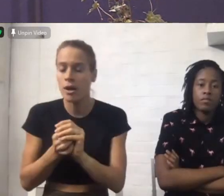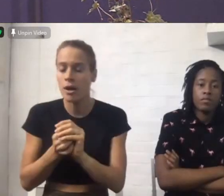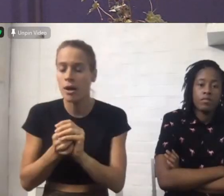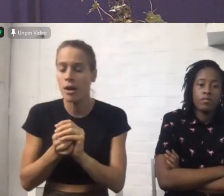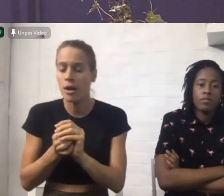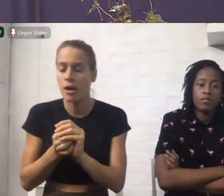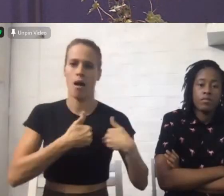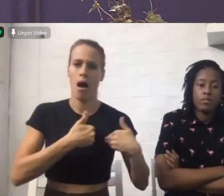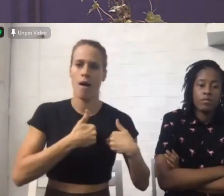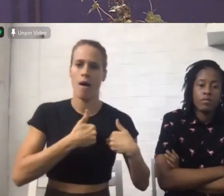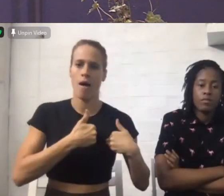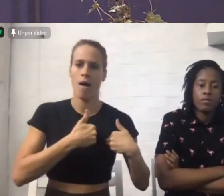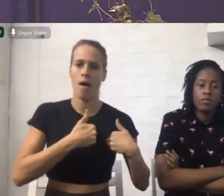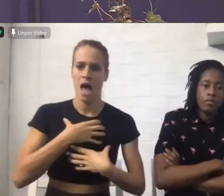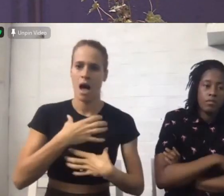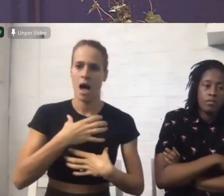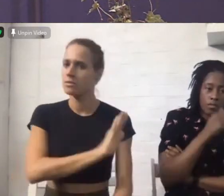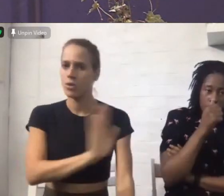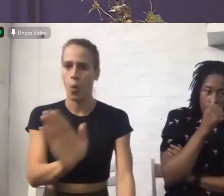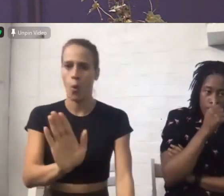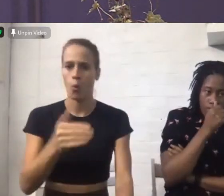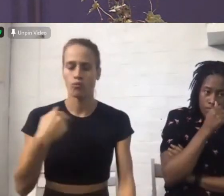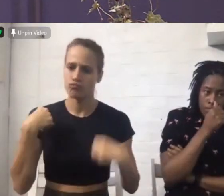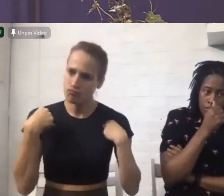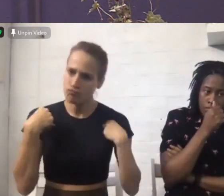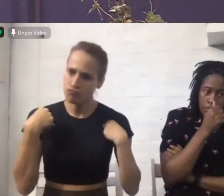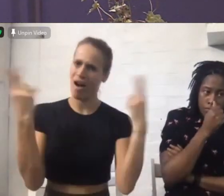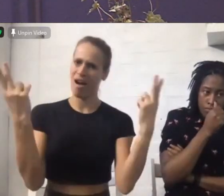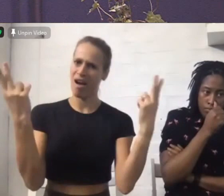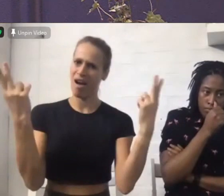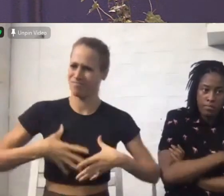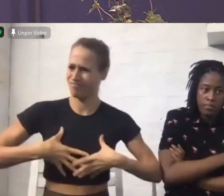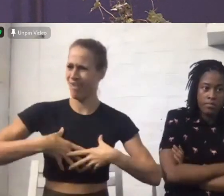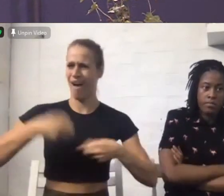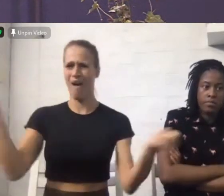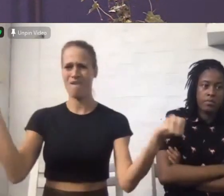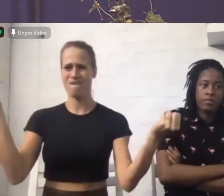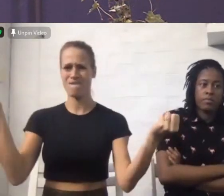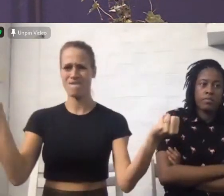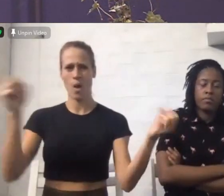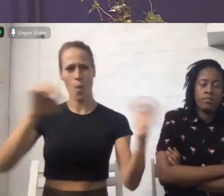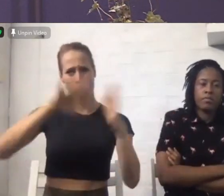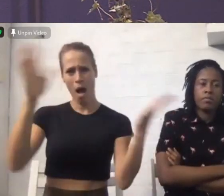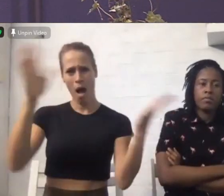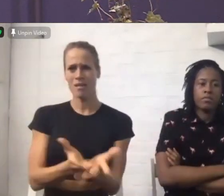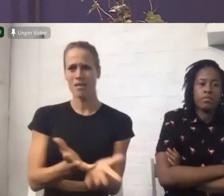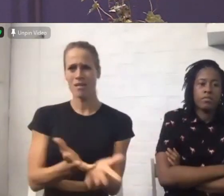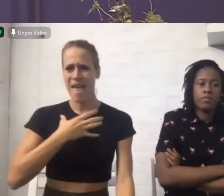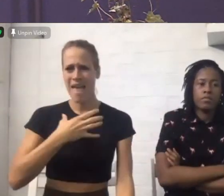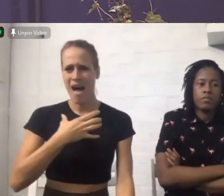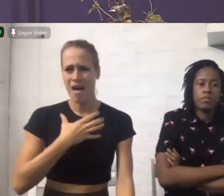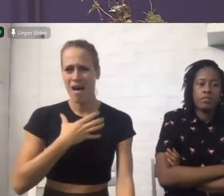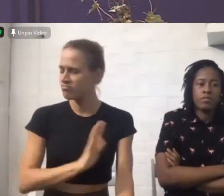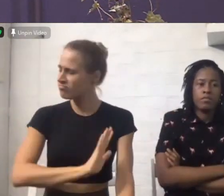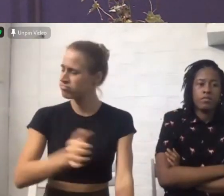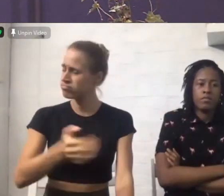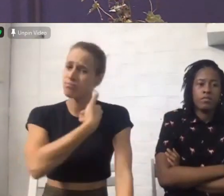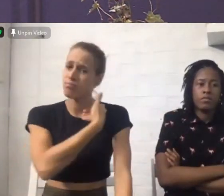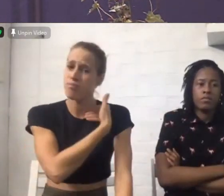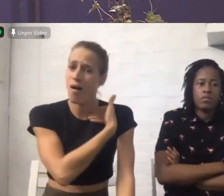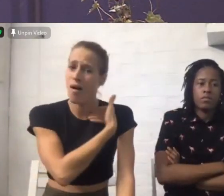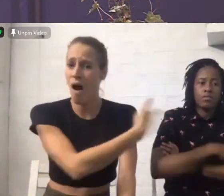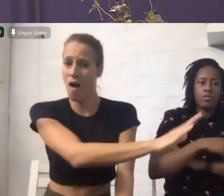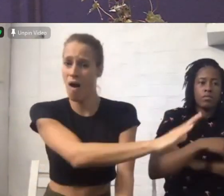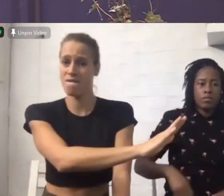rise up and dispel the fear that has gripped the world the newspapers the